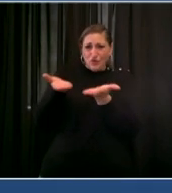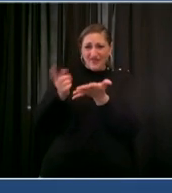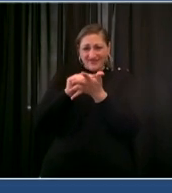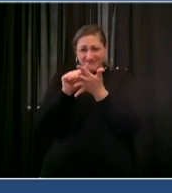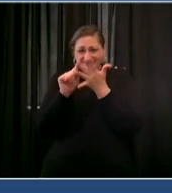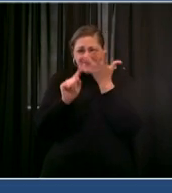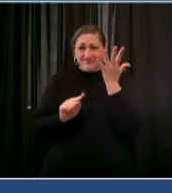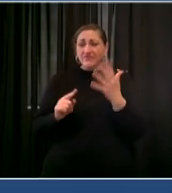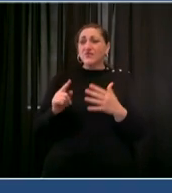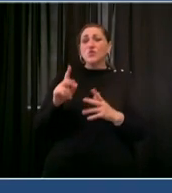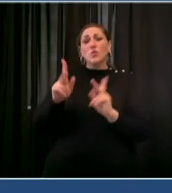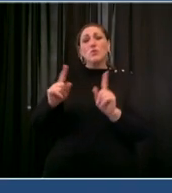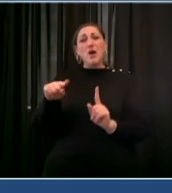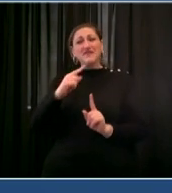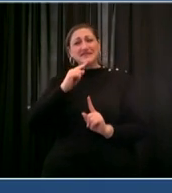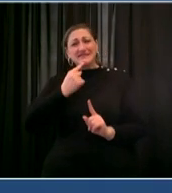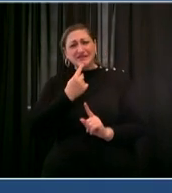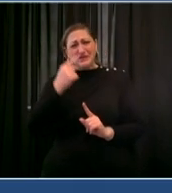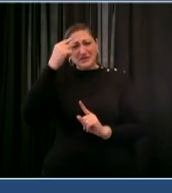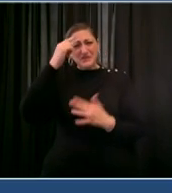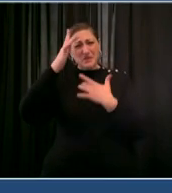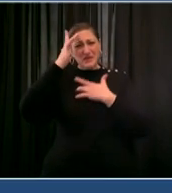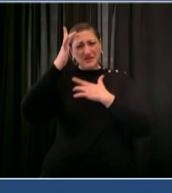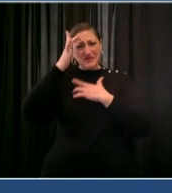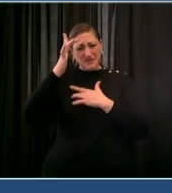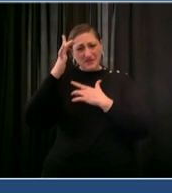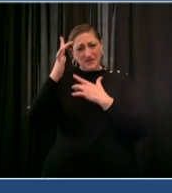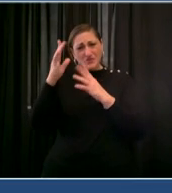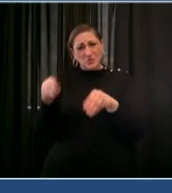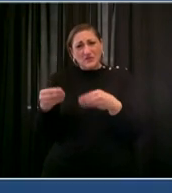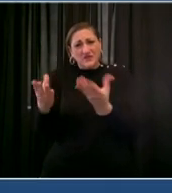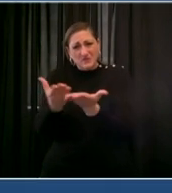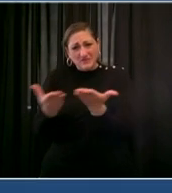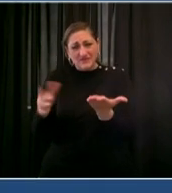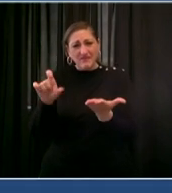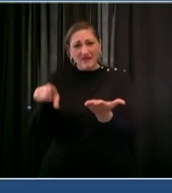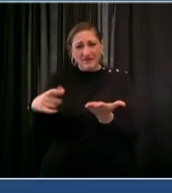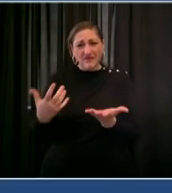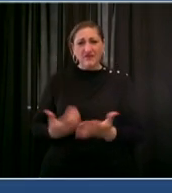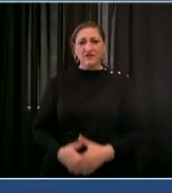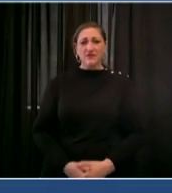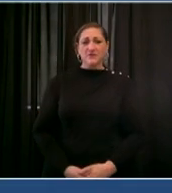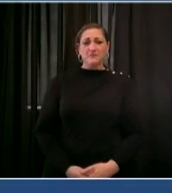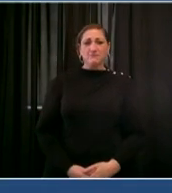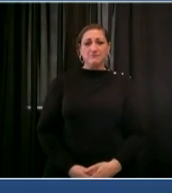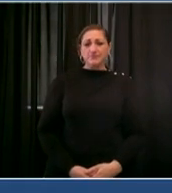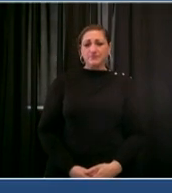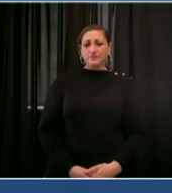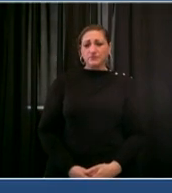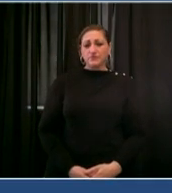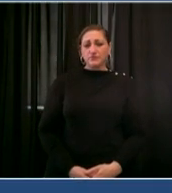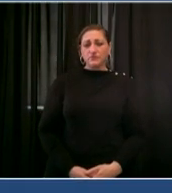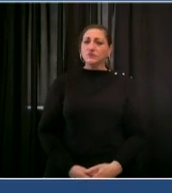all of us will sit down at city hall to develop an action plan to ensure accountability accountability when there are